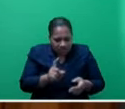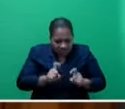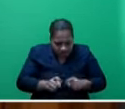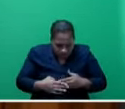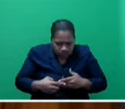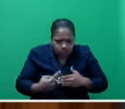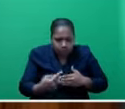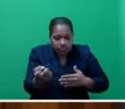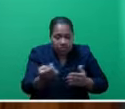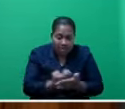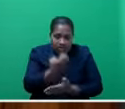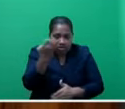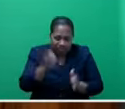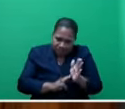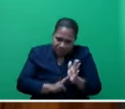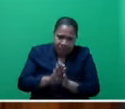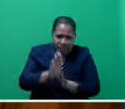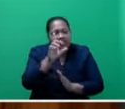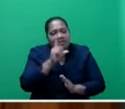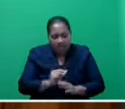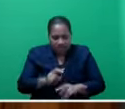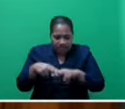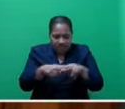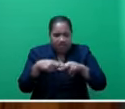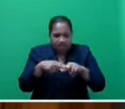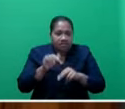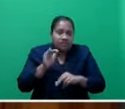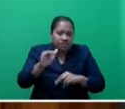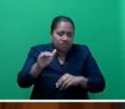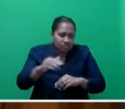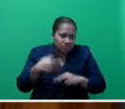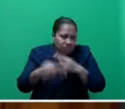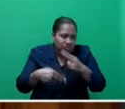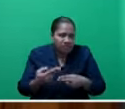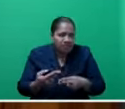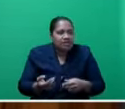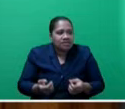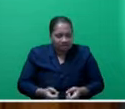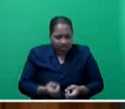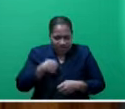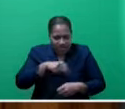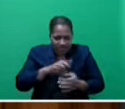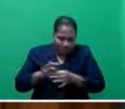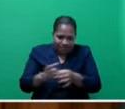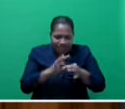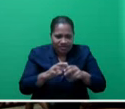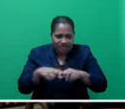and an economy we can proudly build for future generations. Let's grow, Fiji. Let's grow. Thank you, Honorable Speaker.